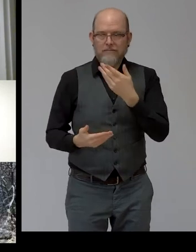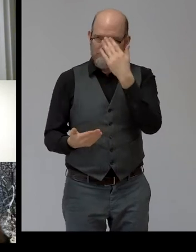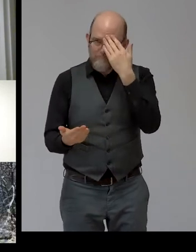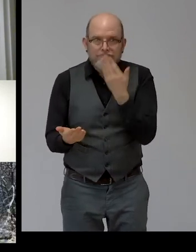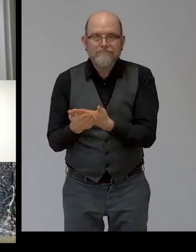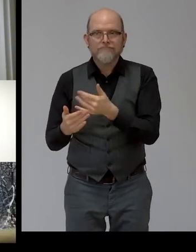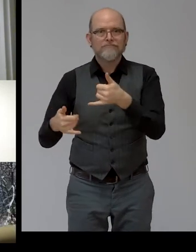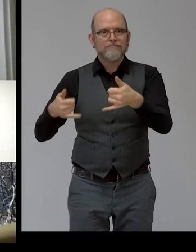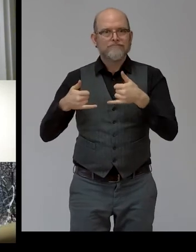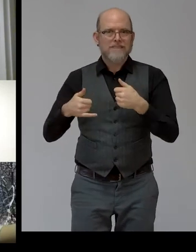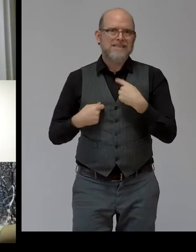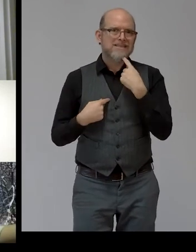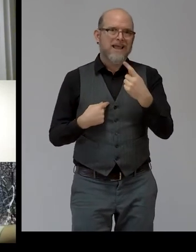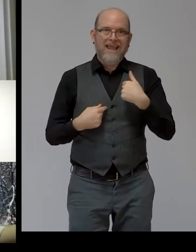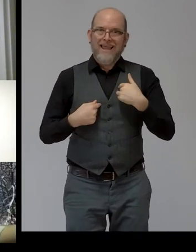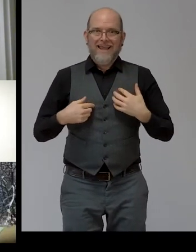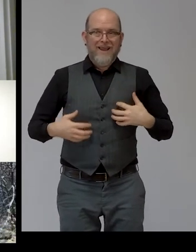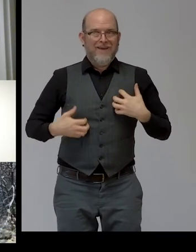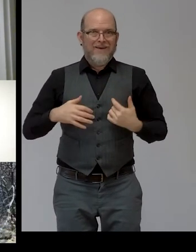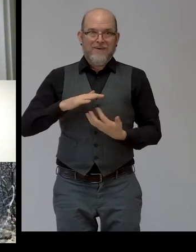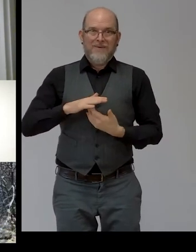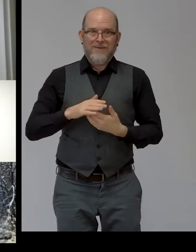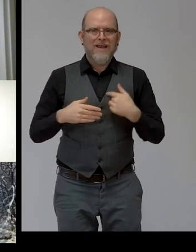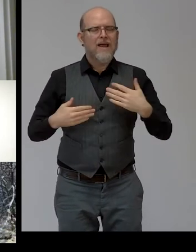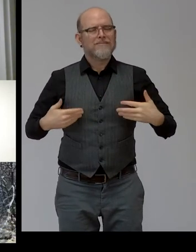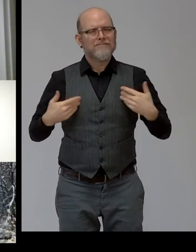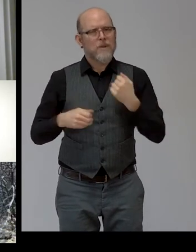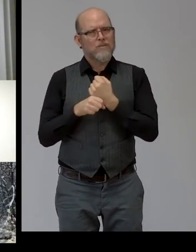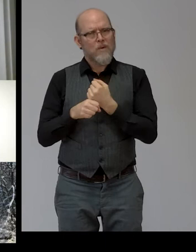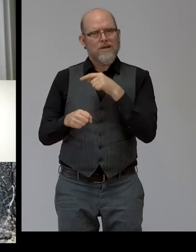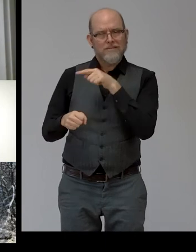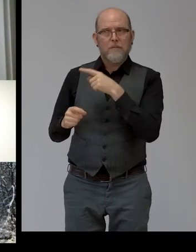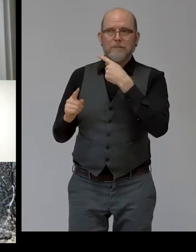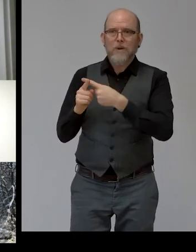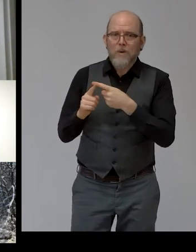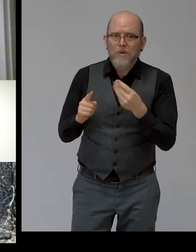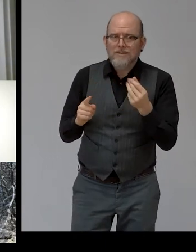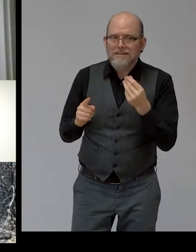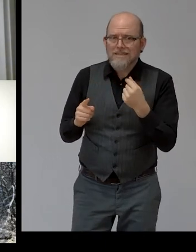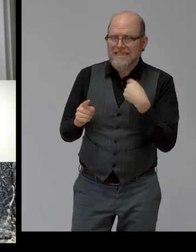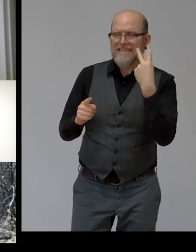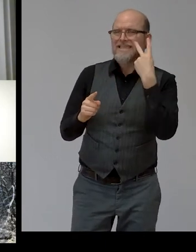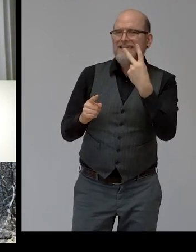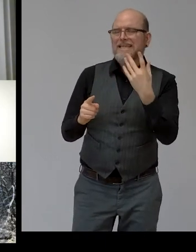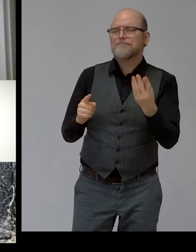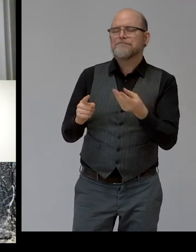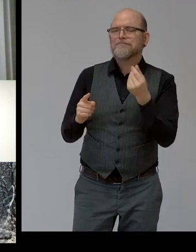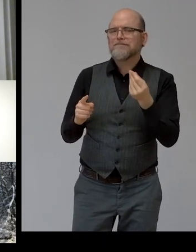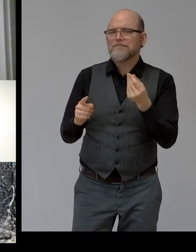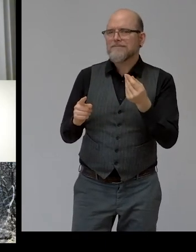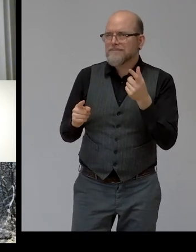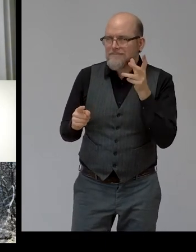work together as we continue to advance the rights and quality of life